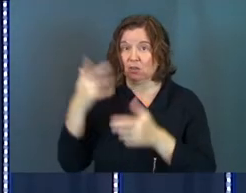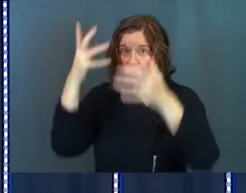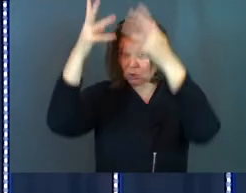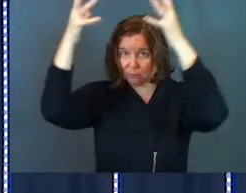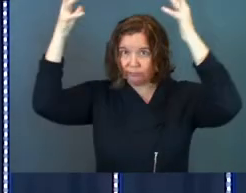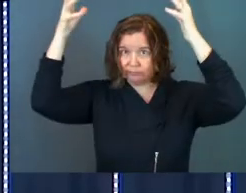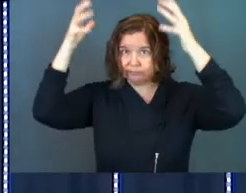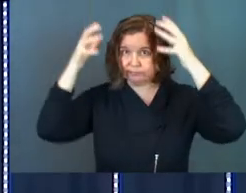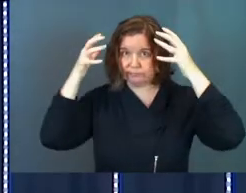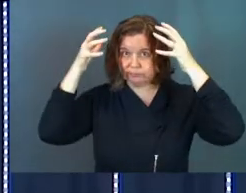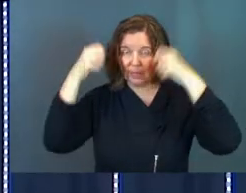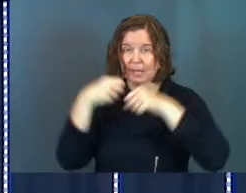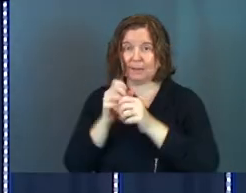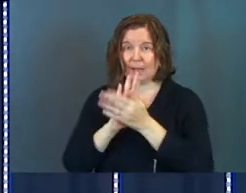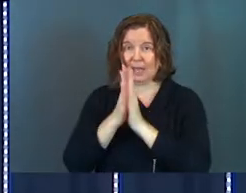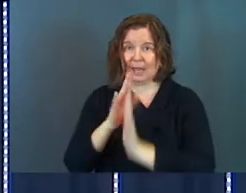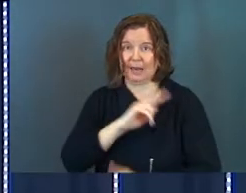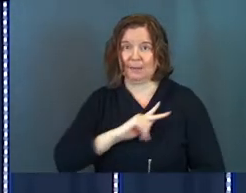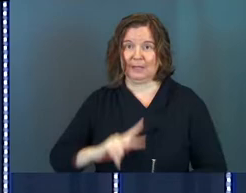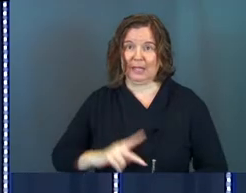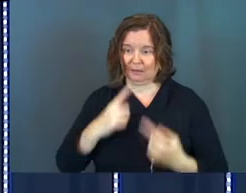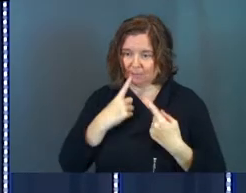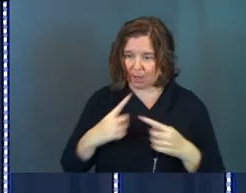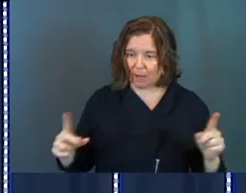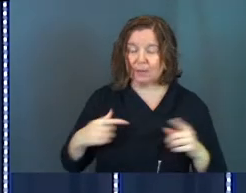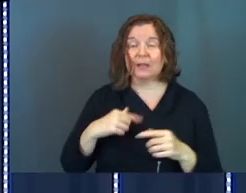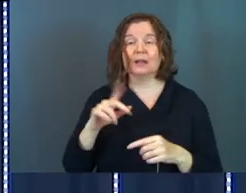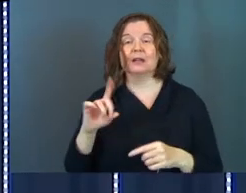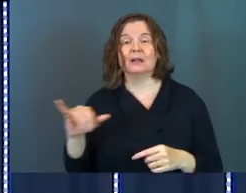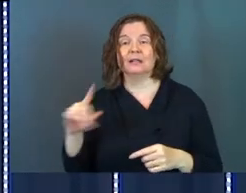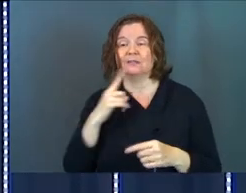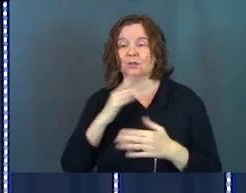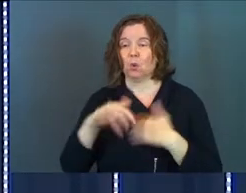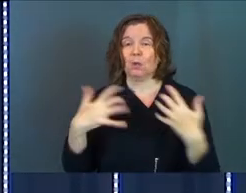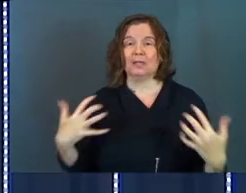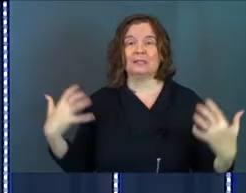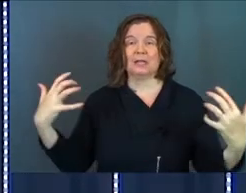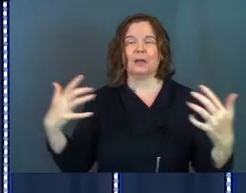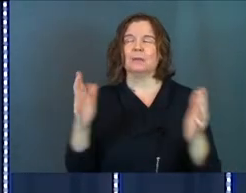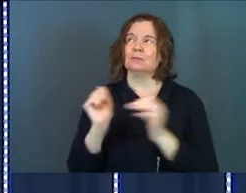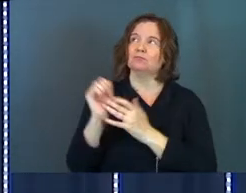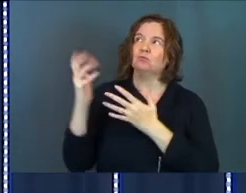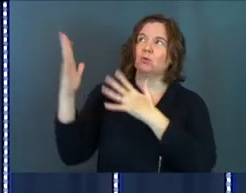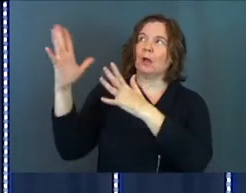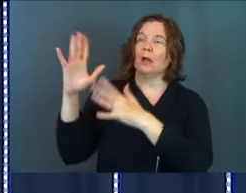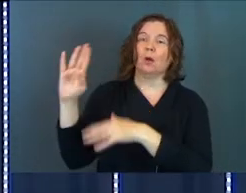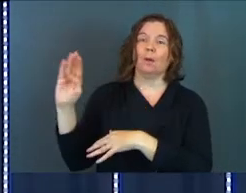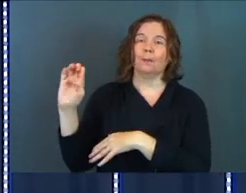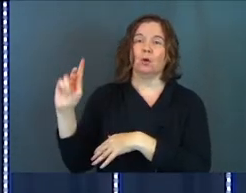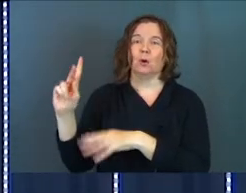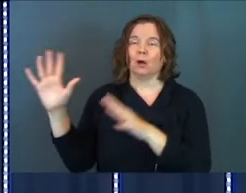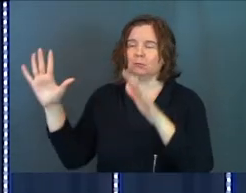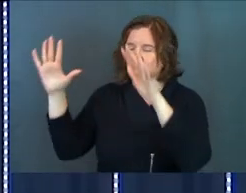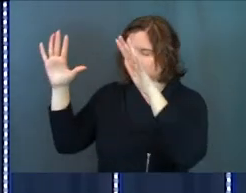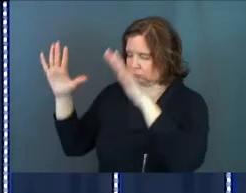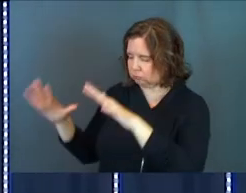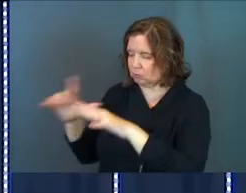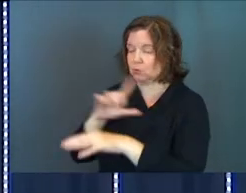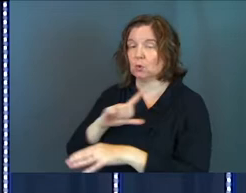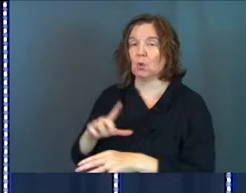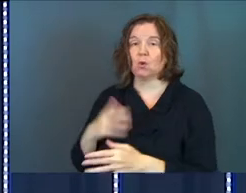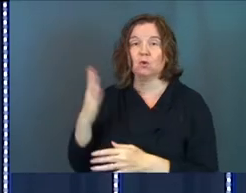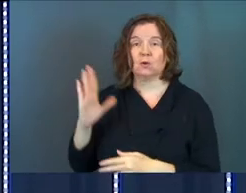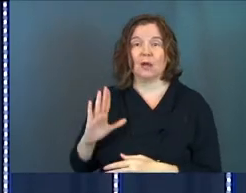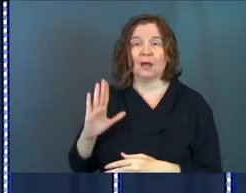crown on his head and made him king publicly. It says, Then David said to the whole assembly, Give praise, or Barack, to the Lord your God.